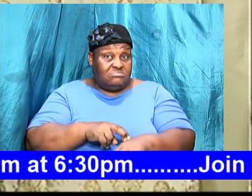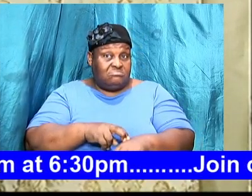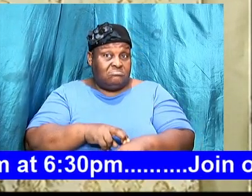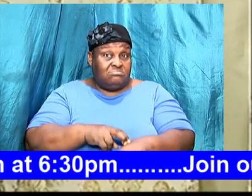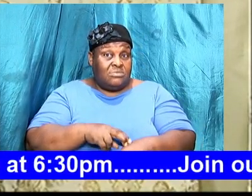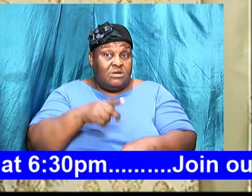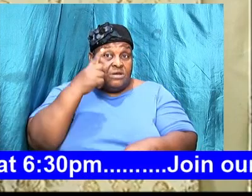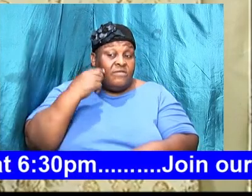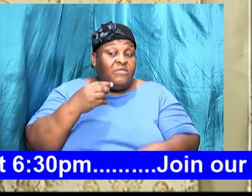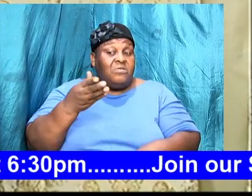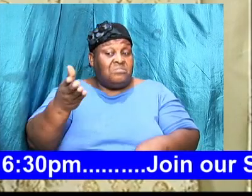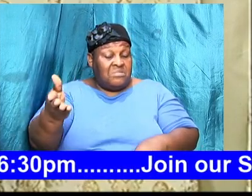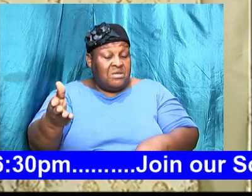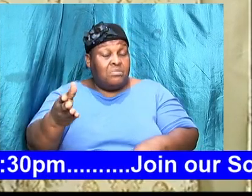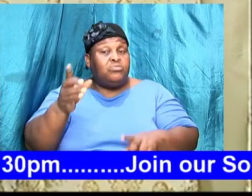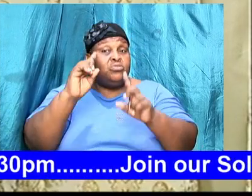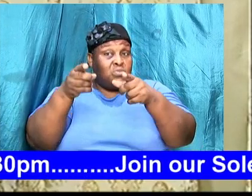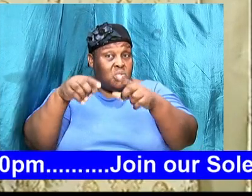at that time.